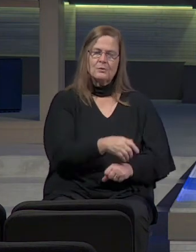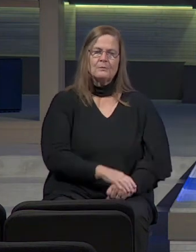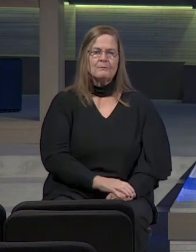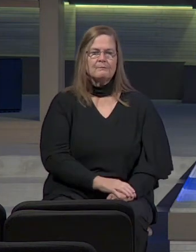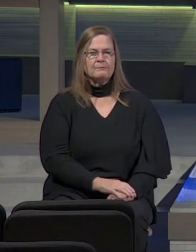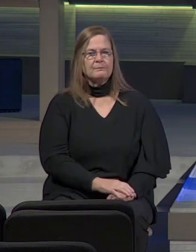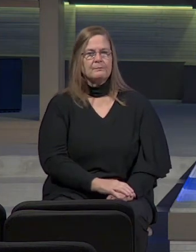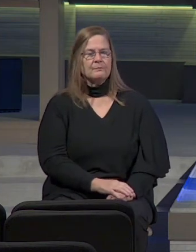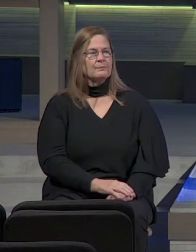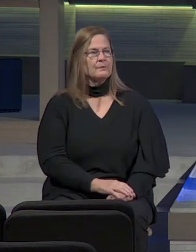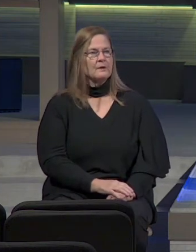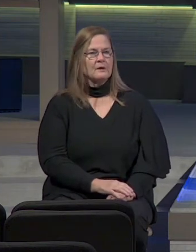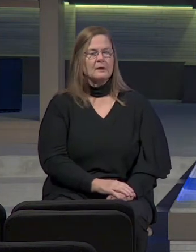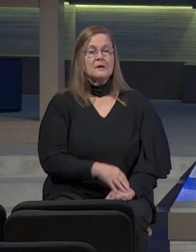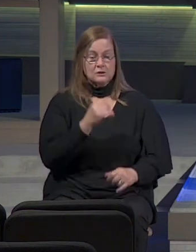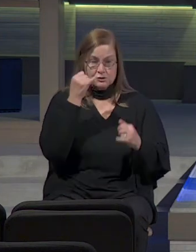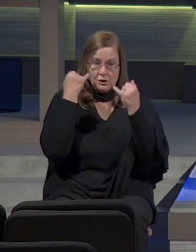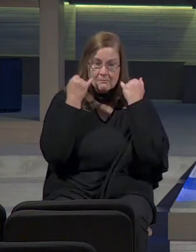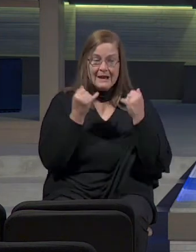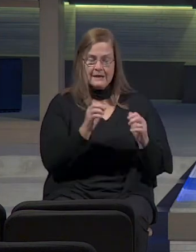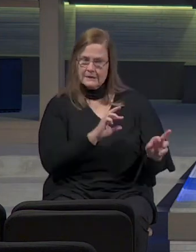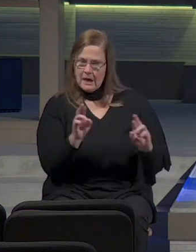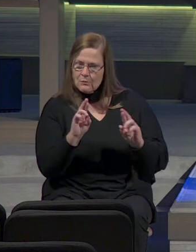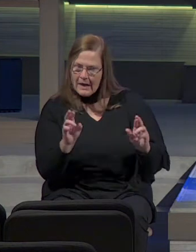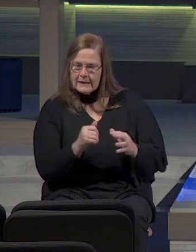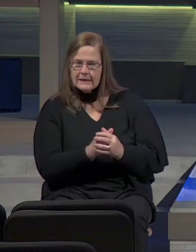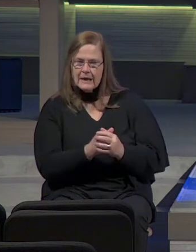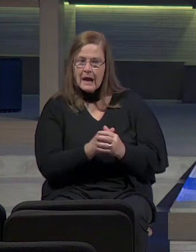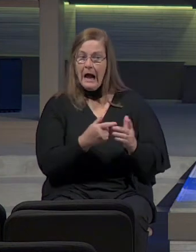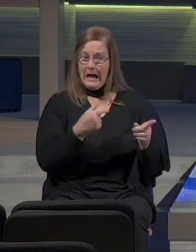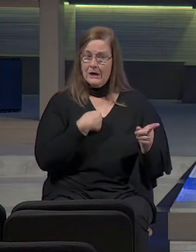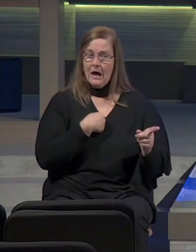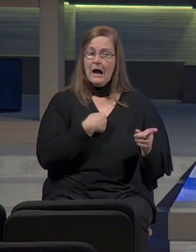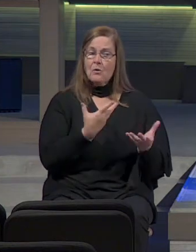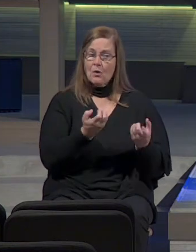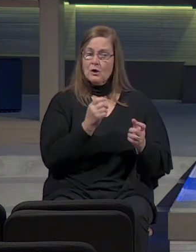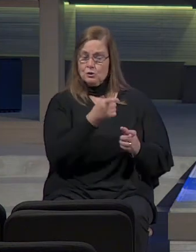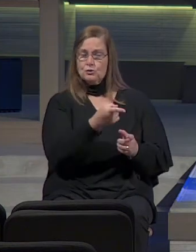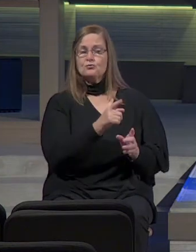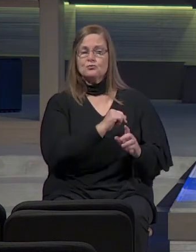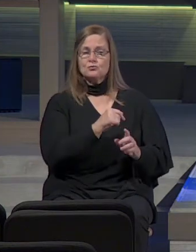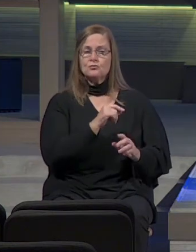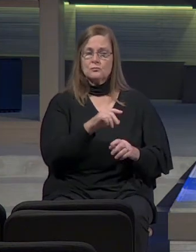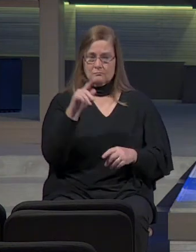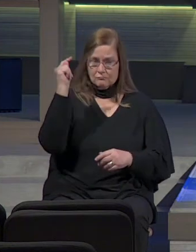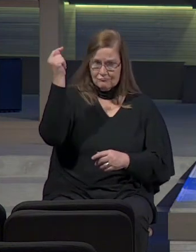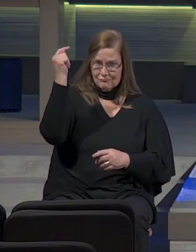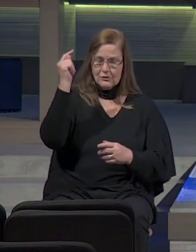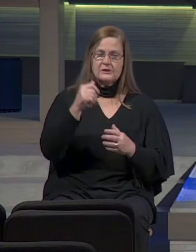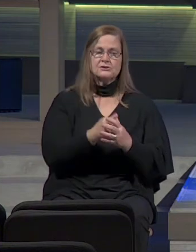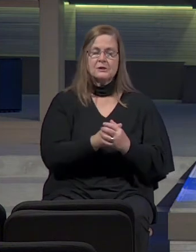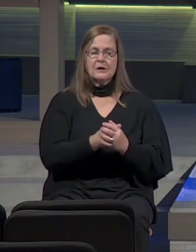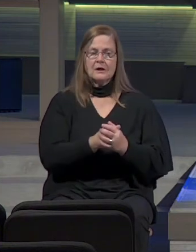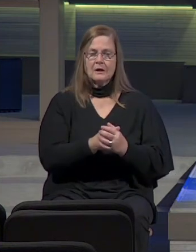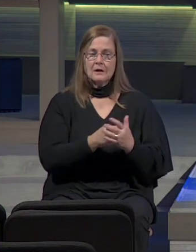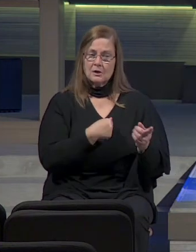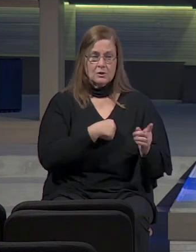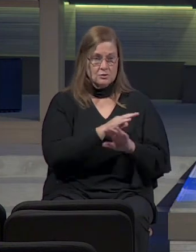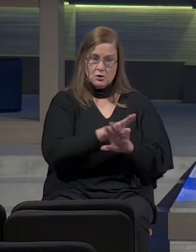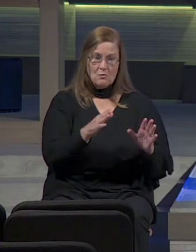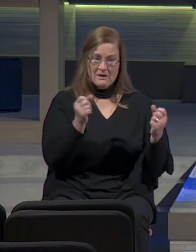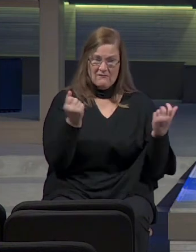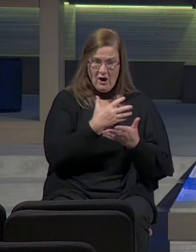Jeremiah, get ready. Get ready for action. You're going to go. I have a message. I want you to preach to the people. Don't be afraid of them.